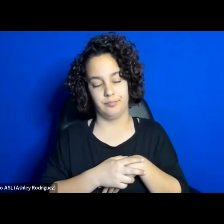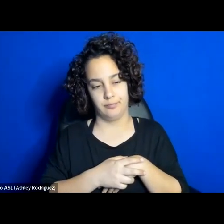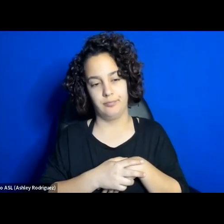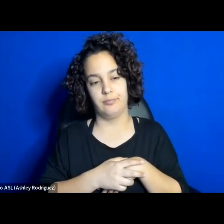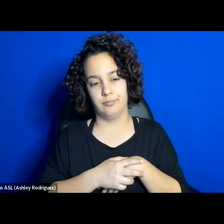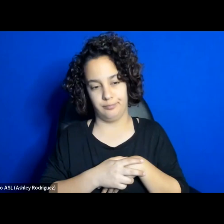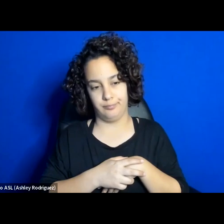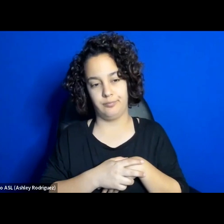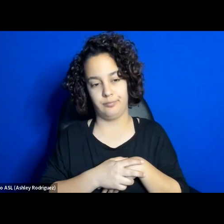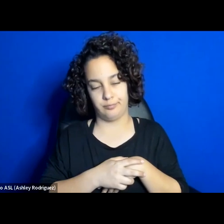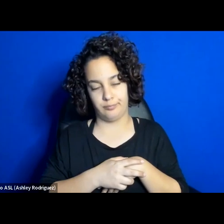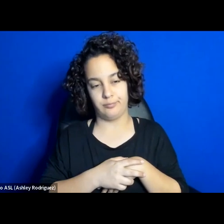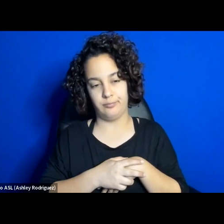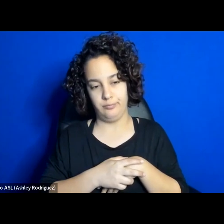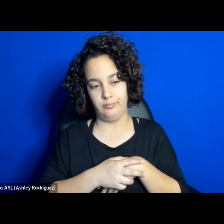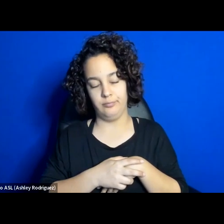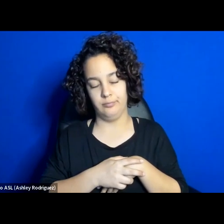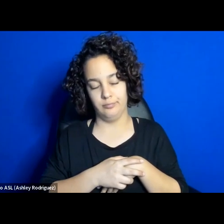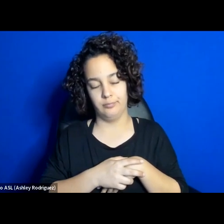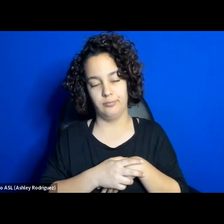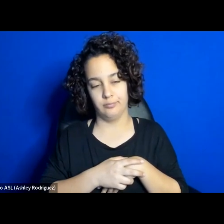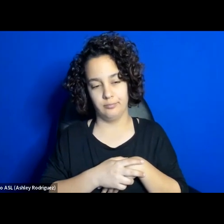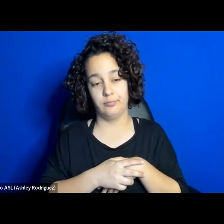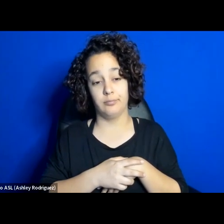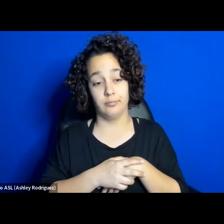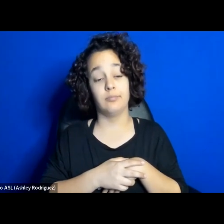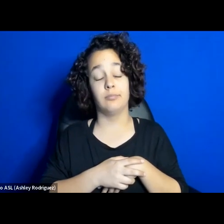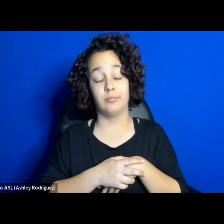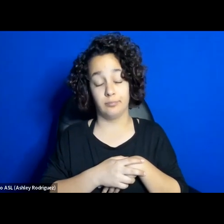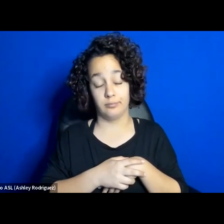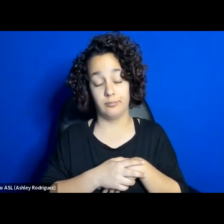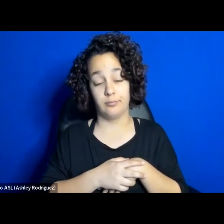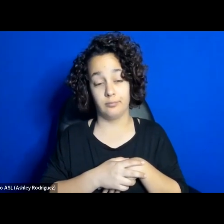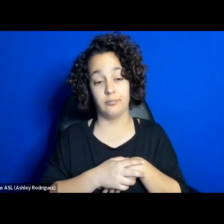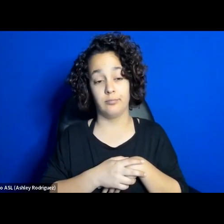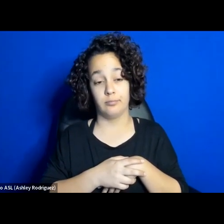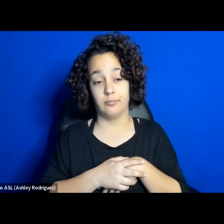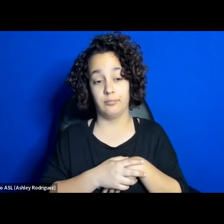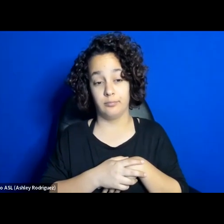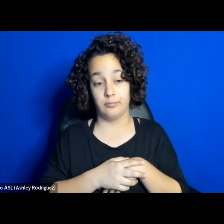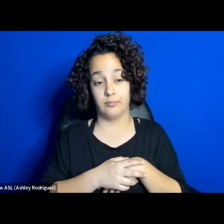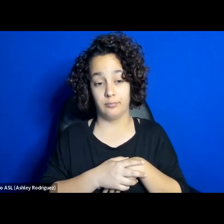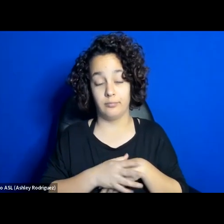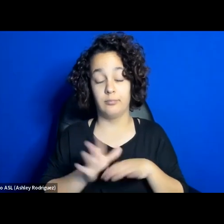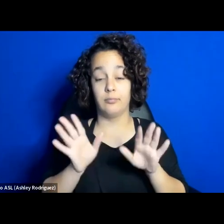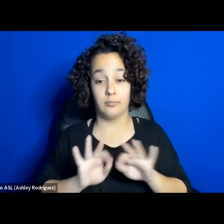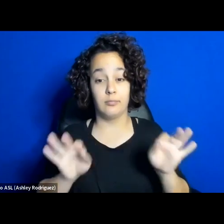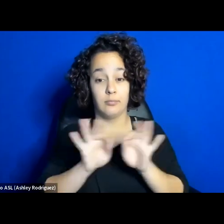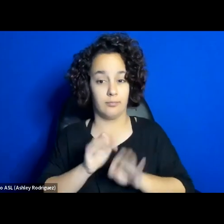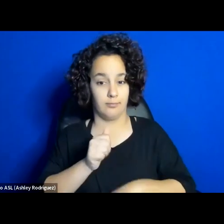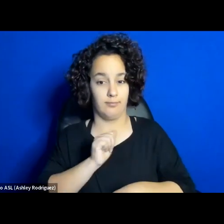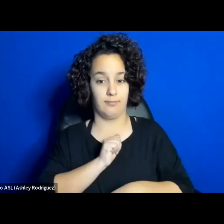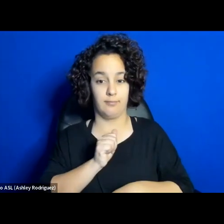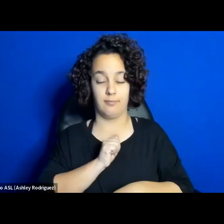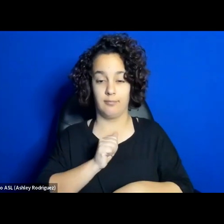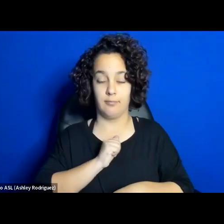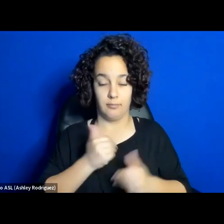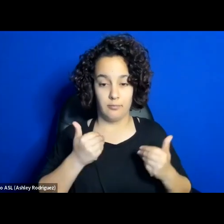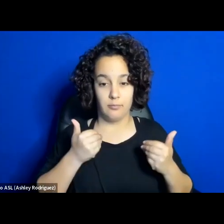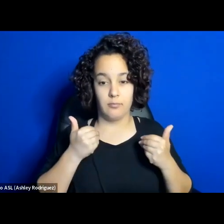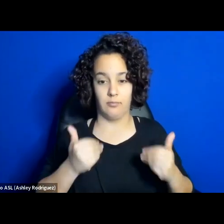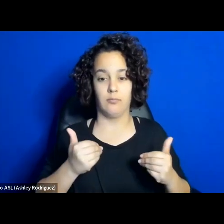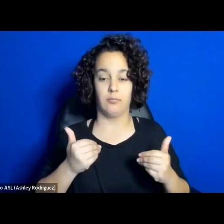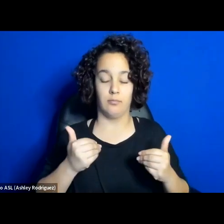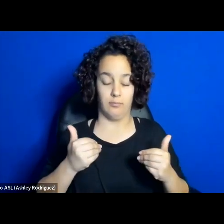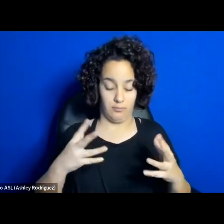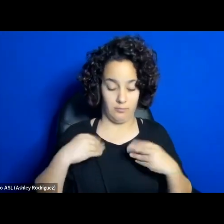this, you know, the combination of both exercising the ethical self, and at the same time trying